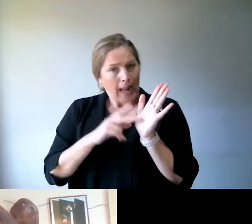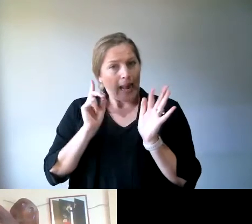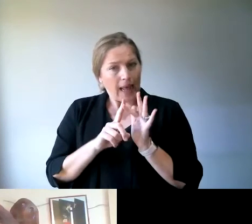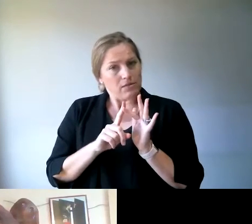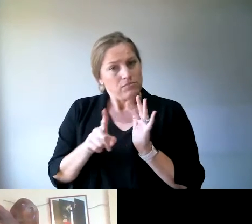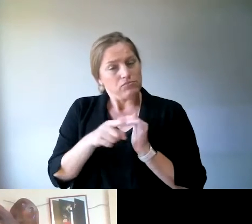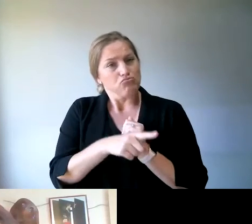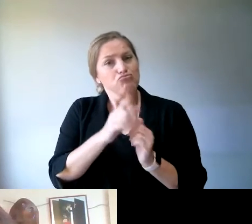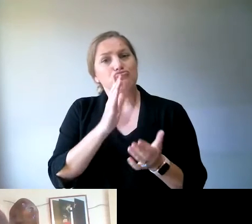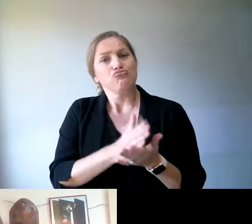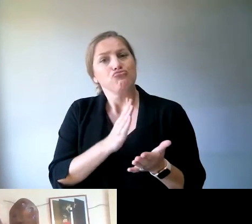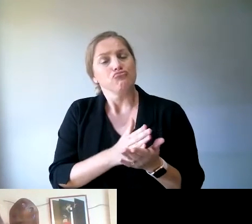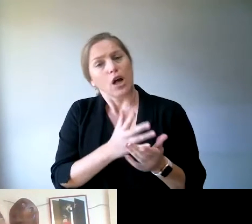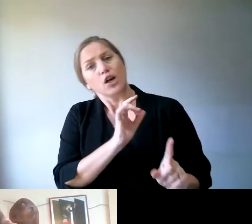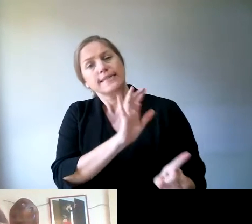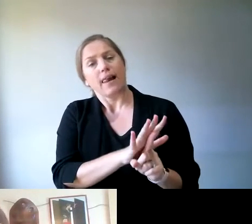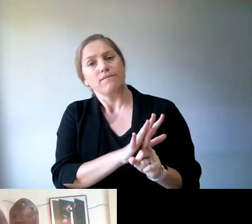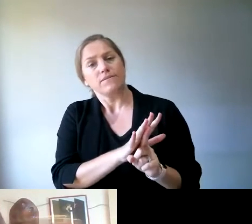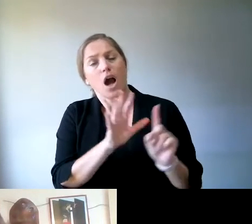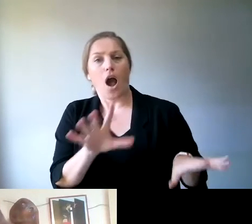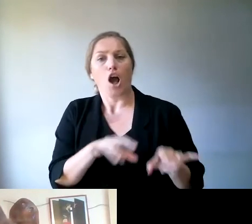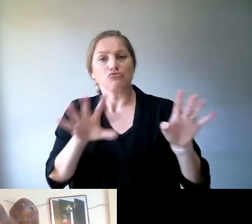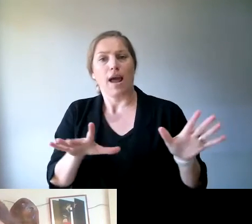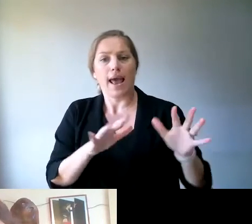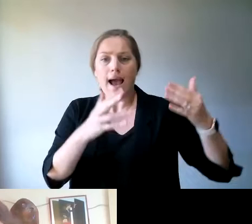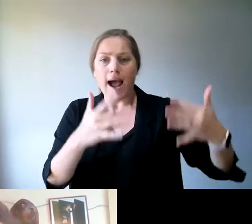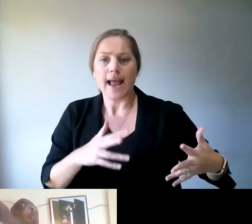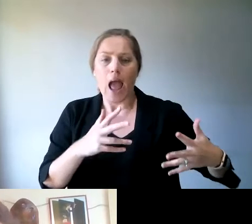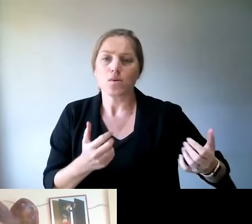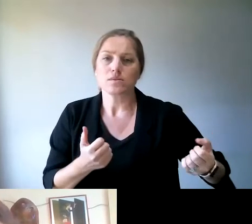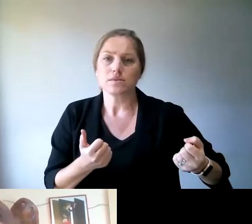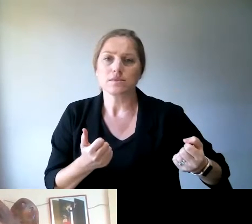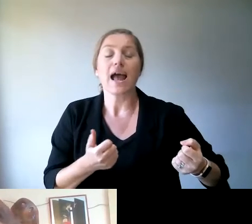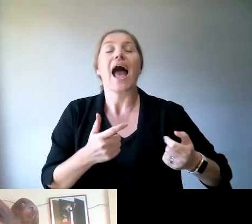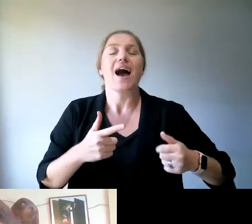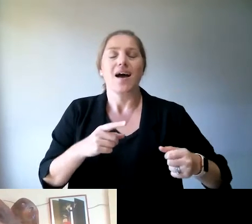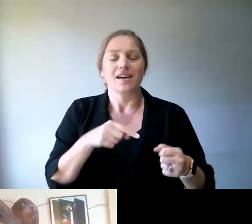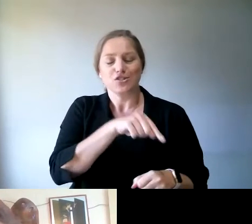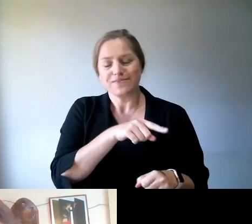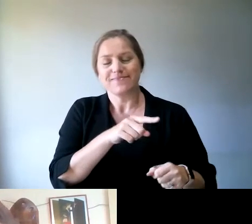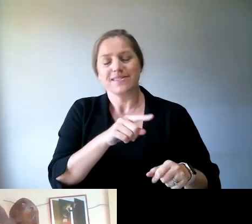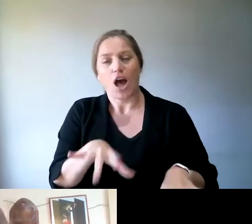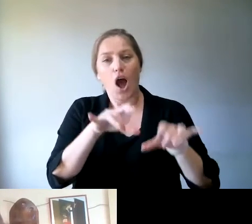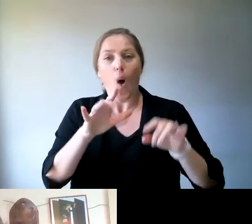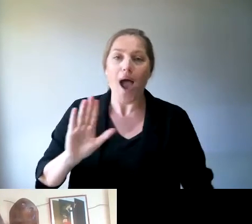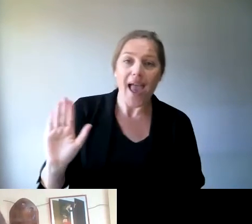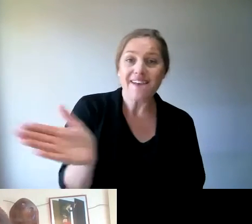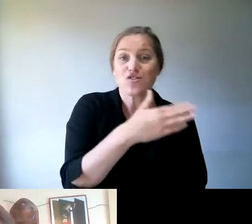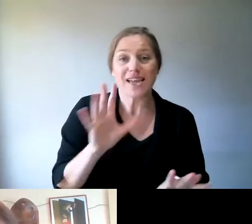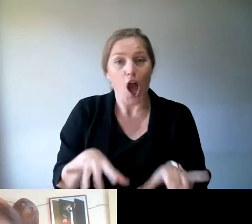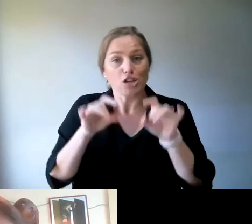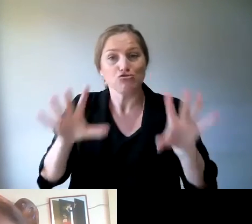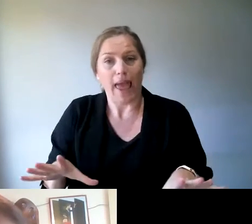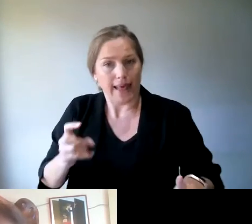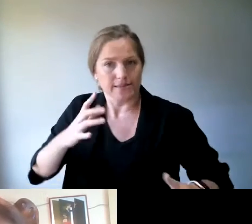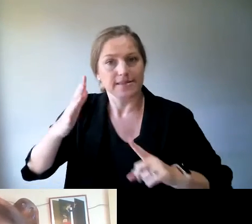Every Australian Counts ambassador. And you're probably already familiar with that term, Every Australian Counts, but just in case, Every Australian Counts is the